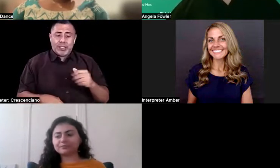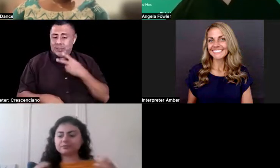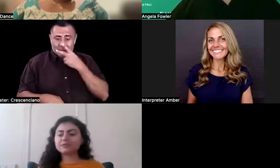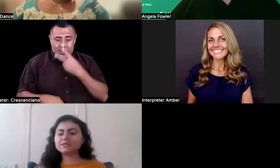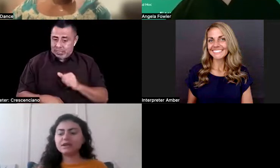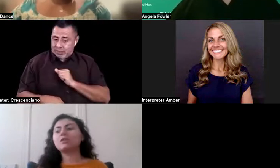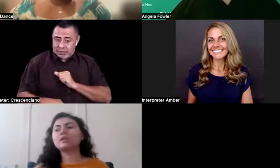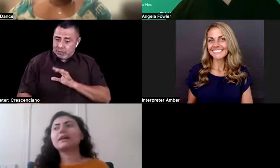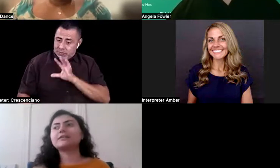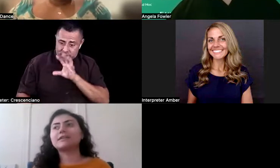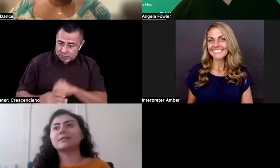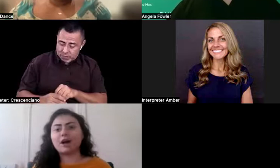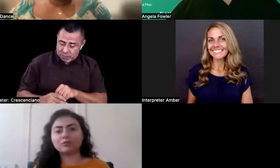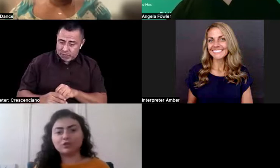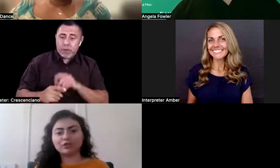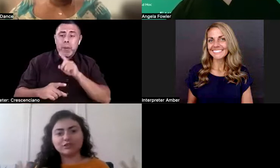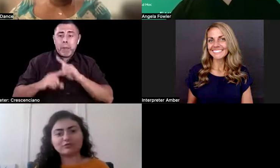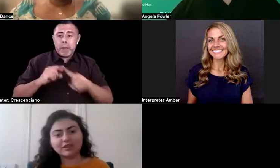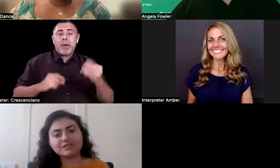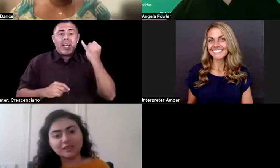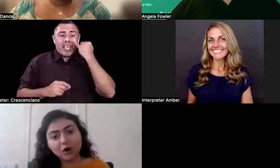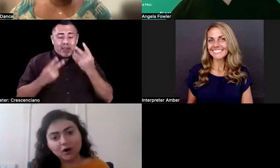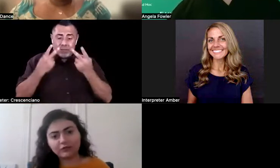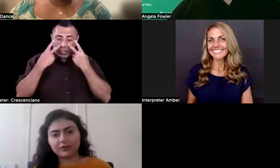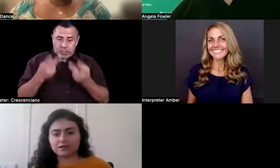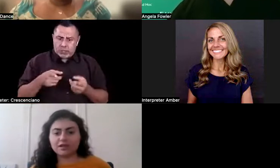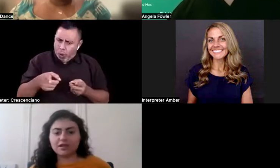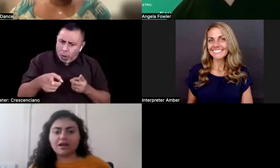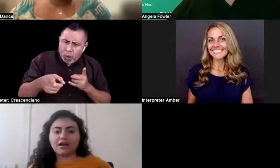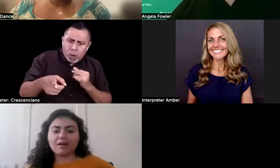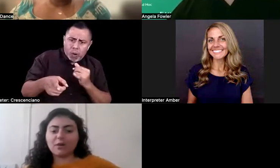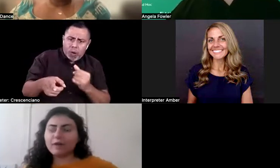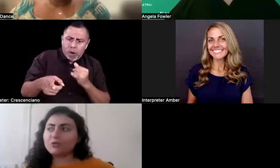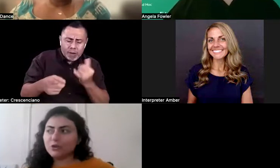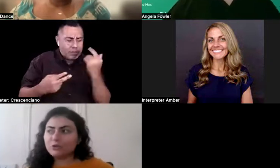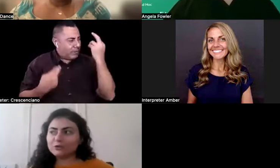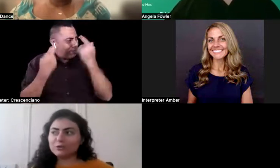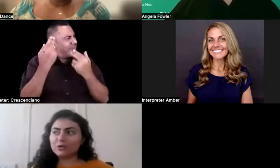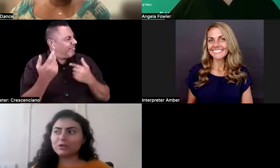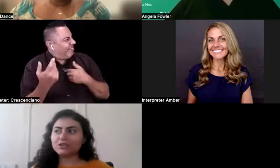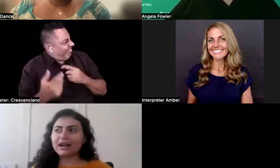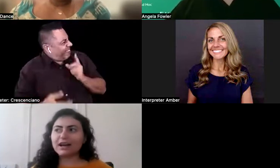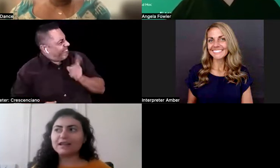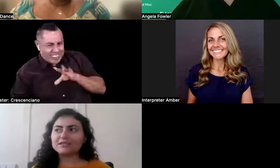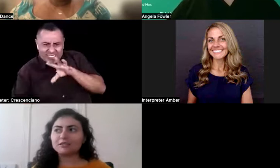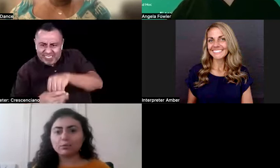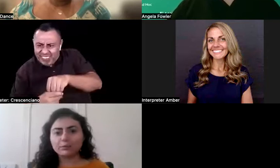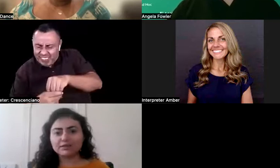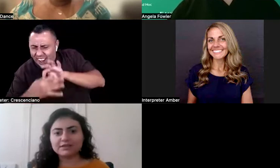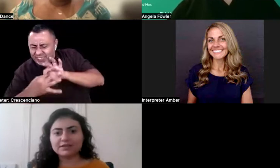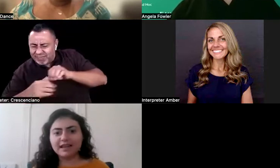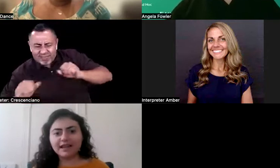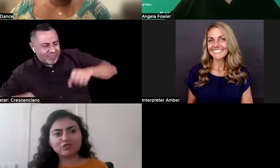someone like them out there, they realize they're part of it. Um, I was talking to someone that has